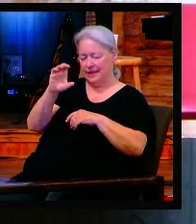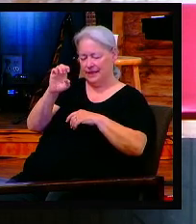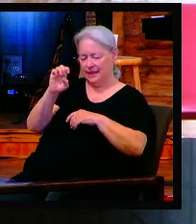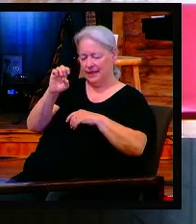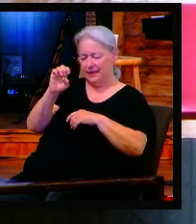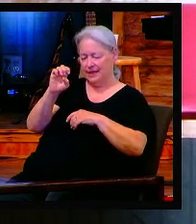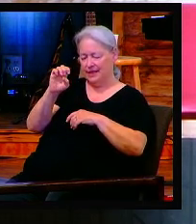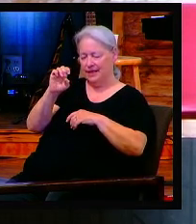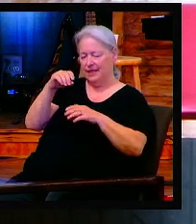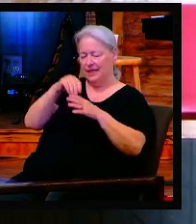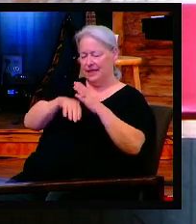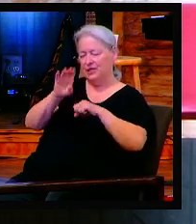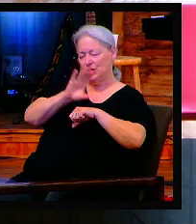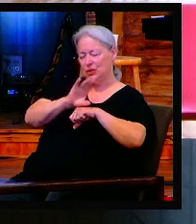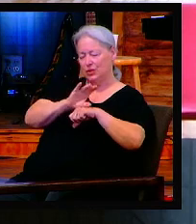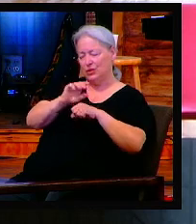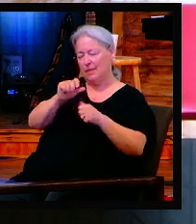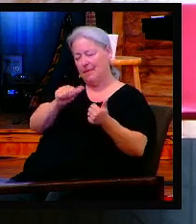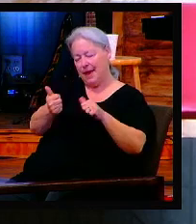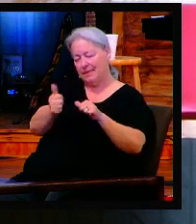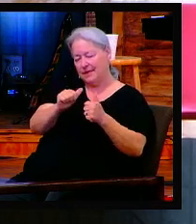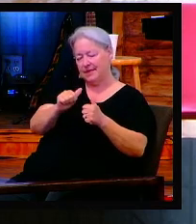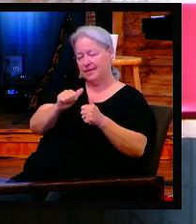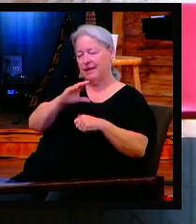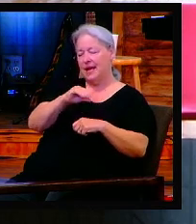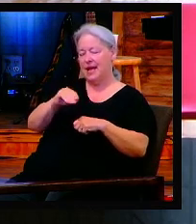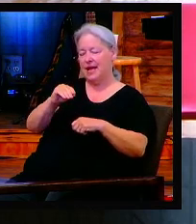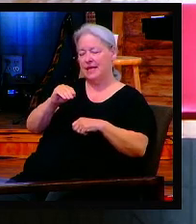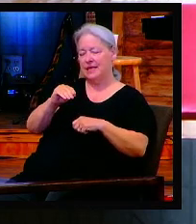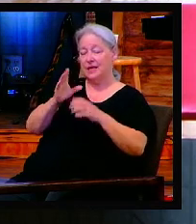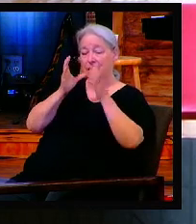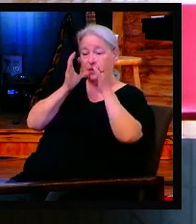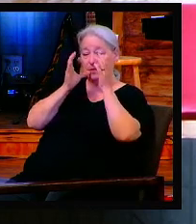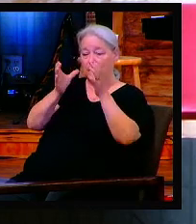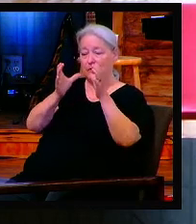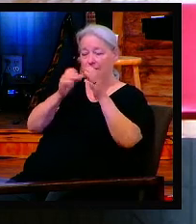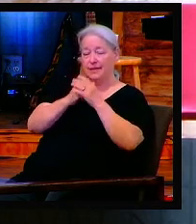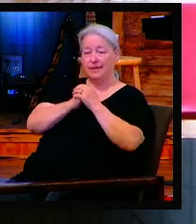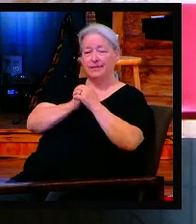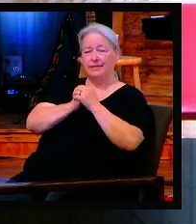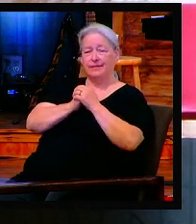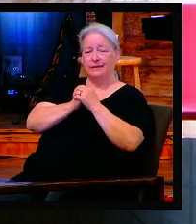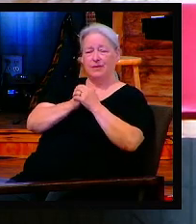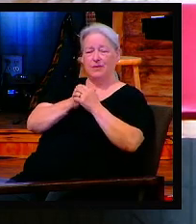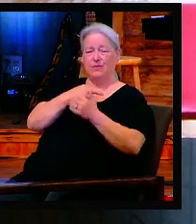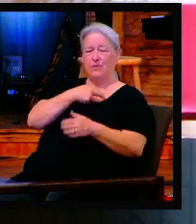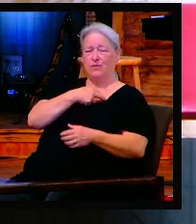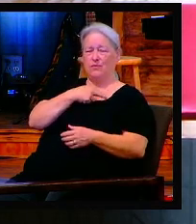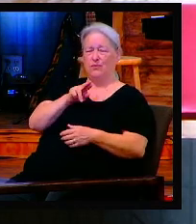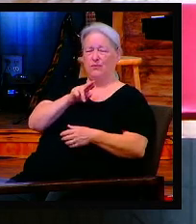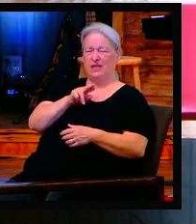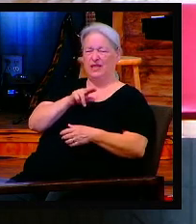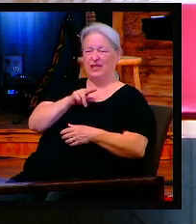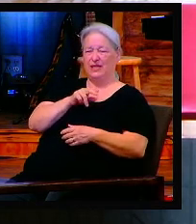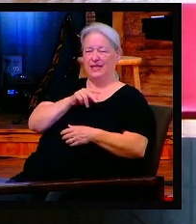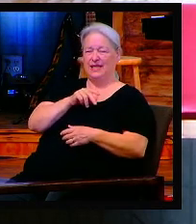is a memorial that God told us to keep. And let me say this, because religion is sneaky.